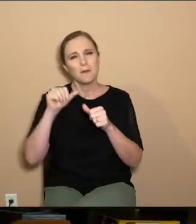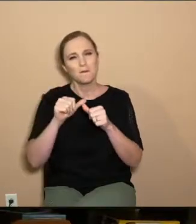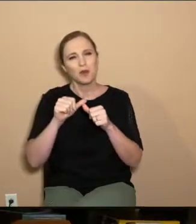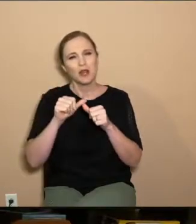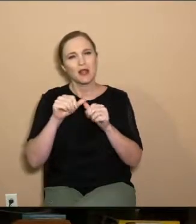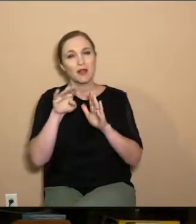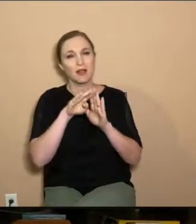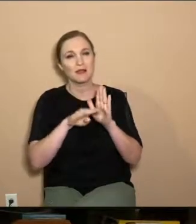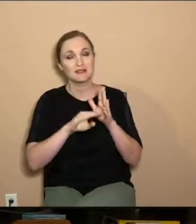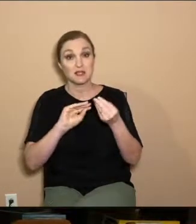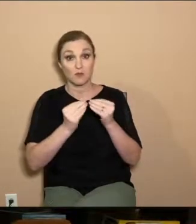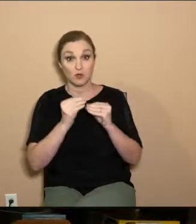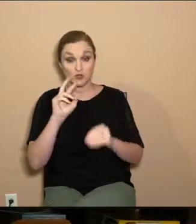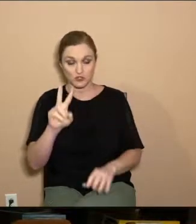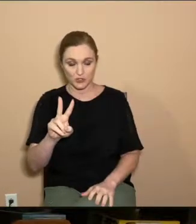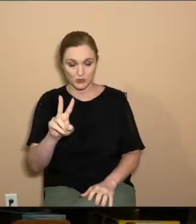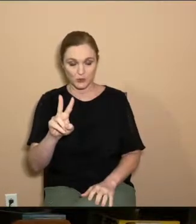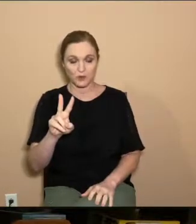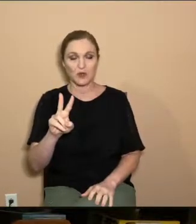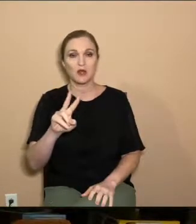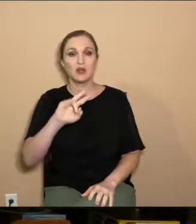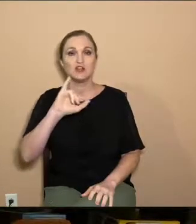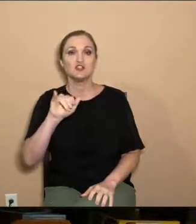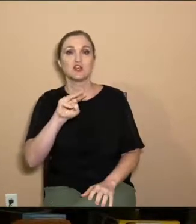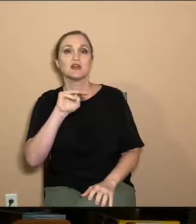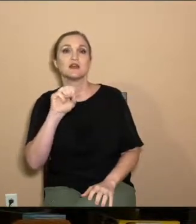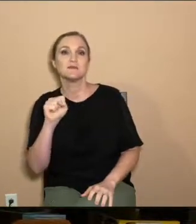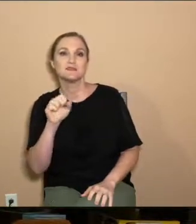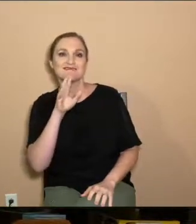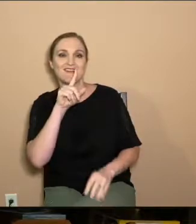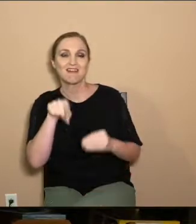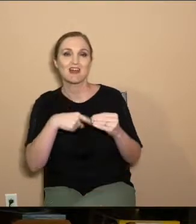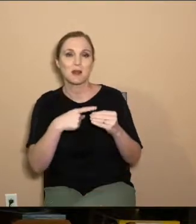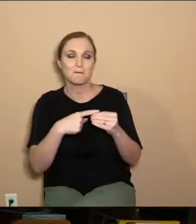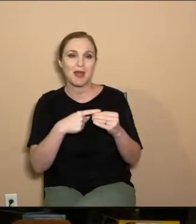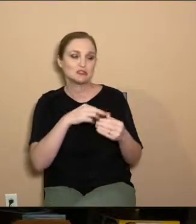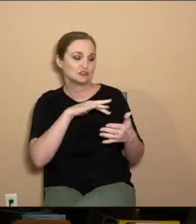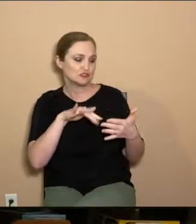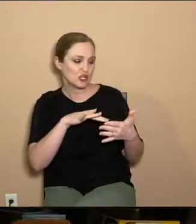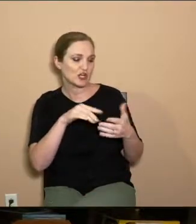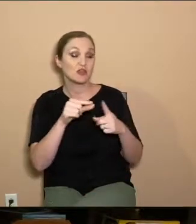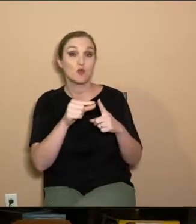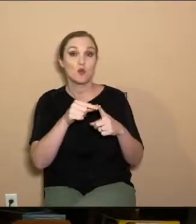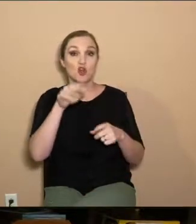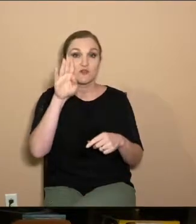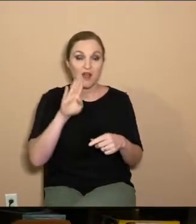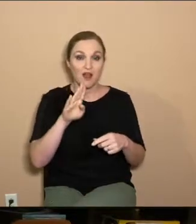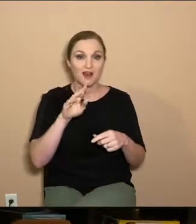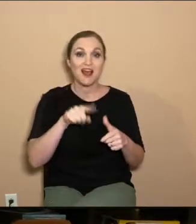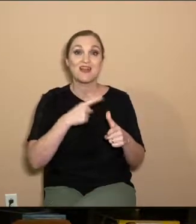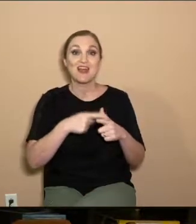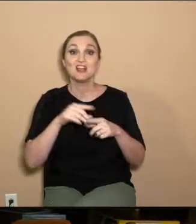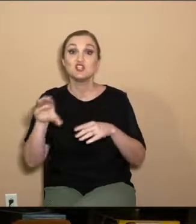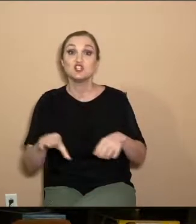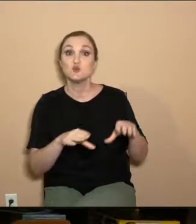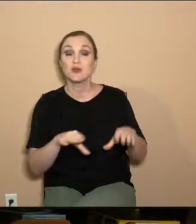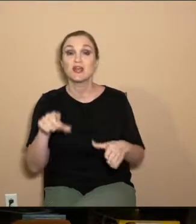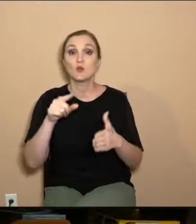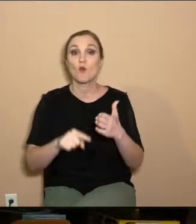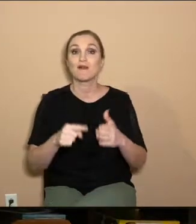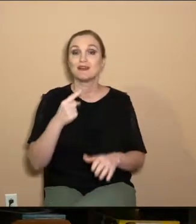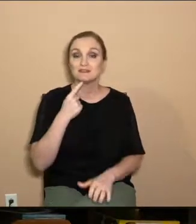lesson two, where James is talking about studying the Word of God and then putting that into practice,